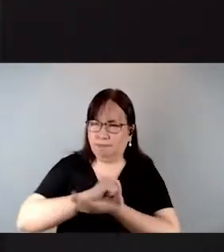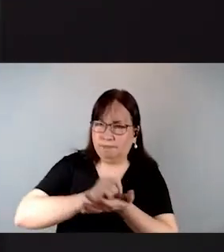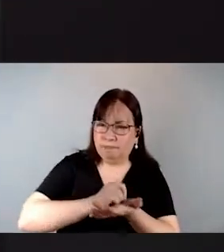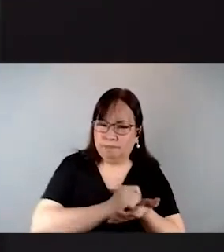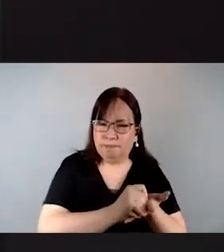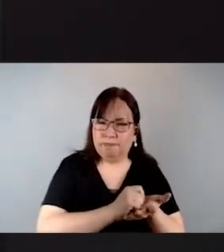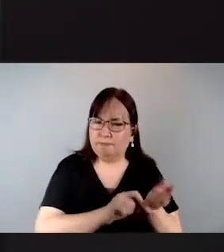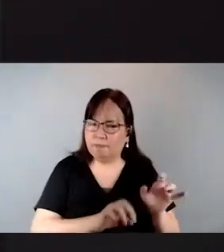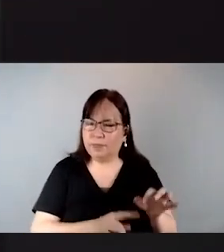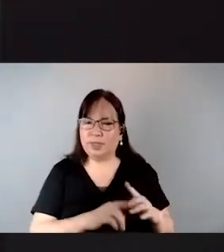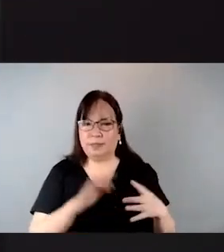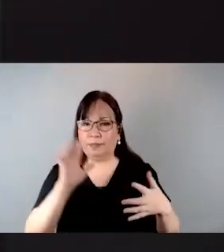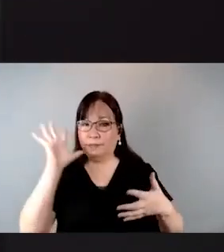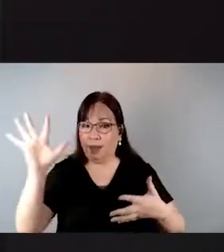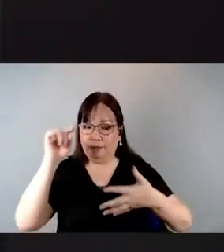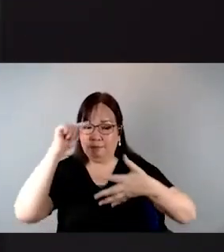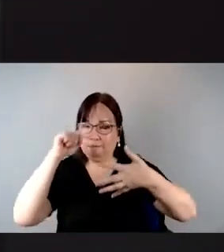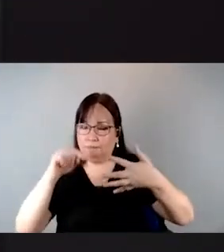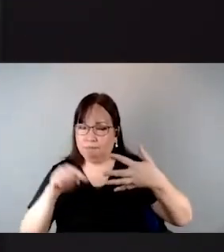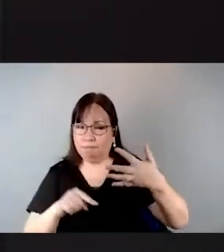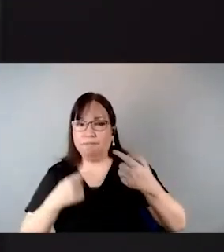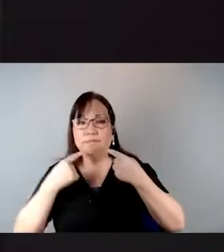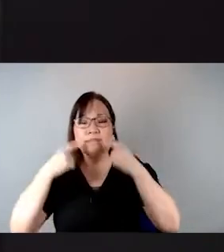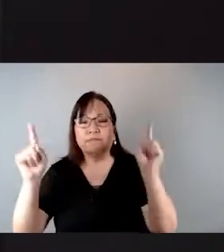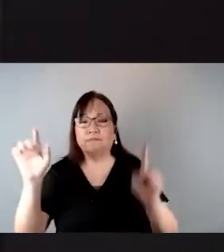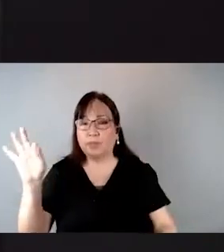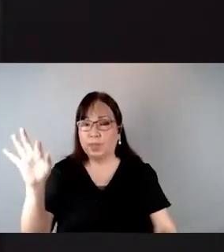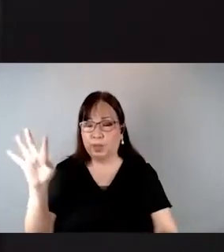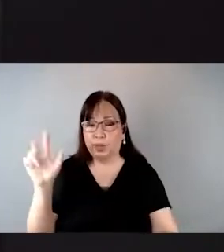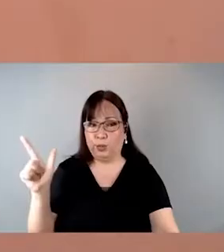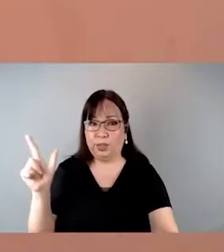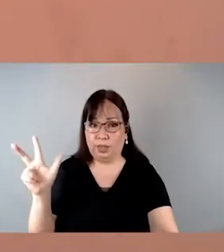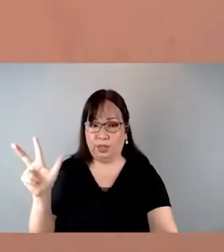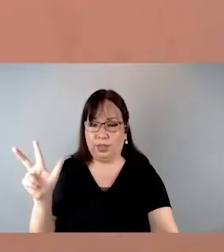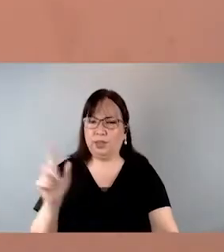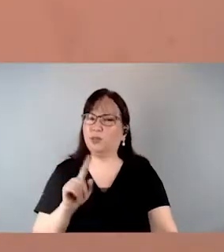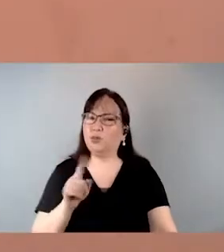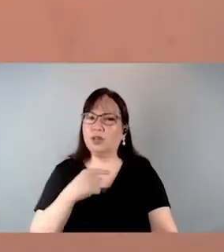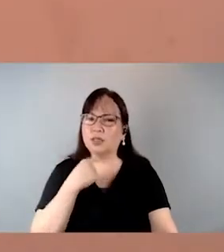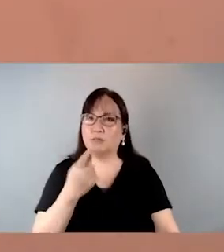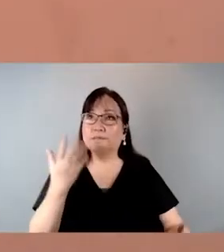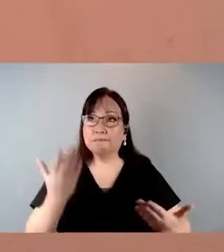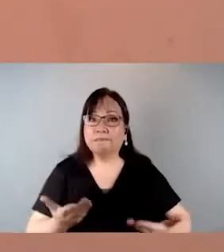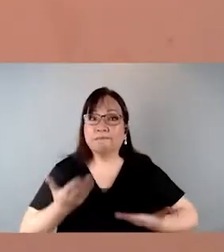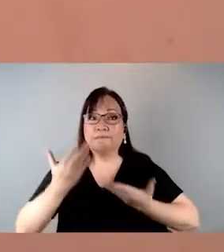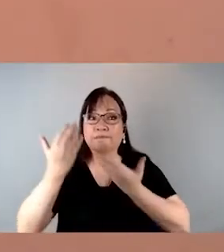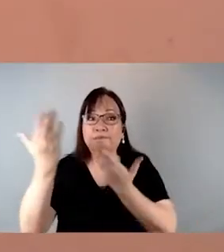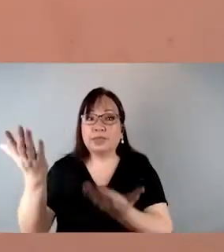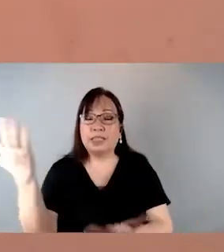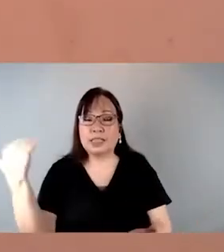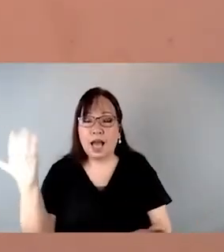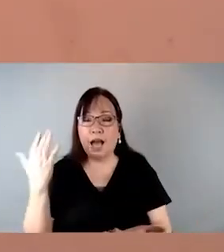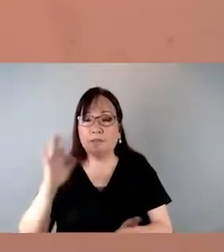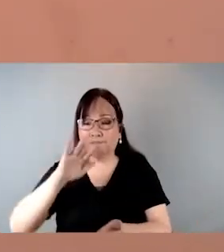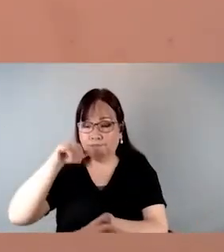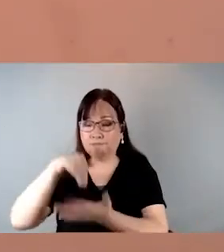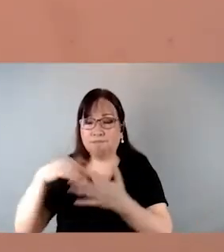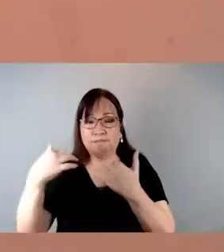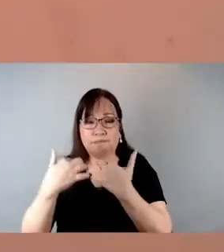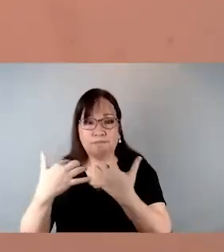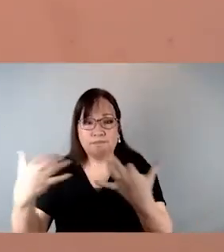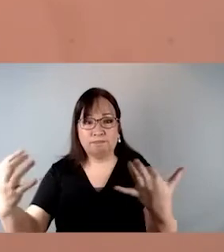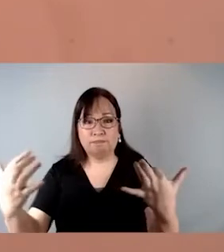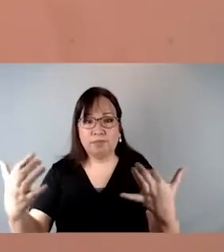drafted a five-point declaration in 1923. The declaration was submitted to the then-General